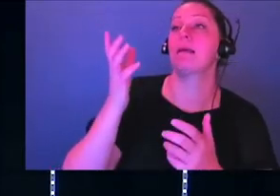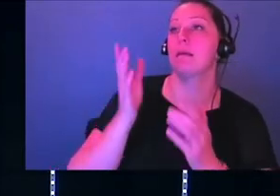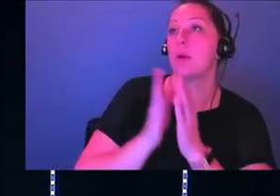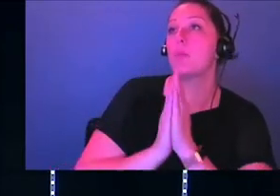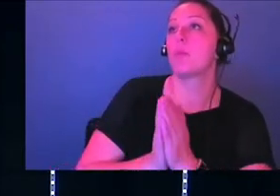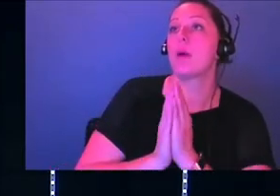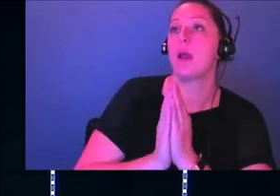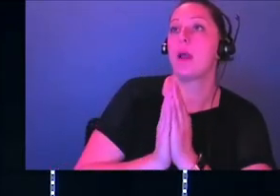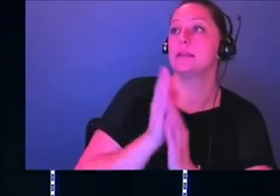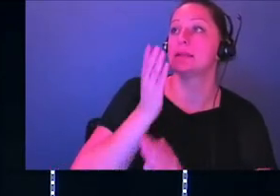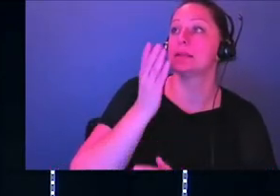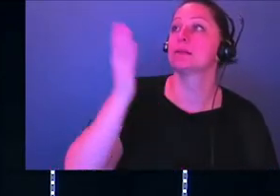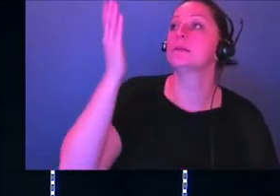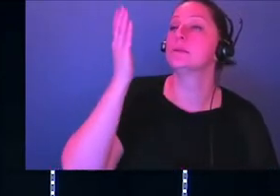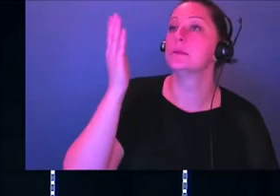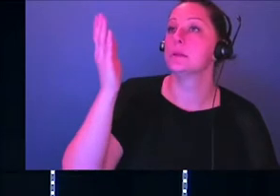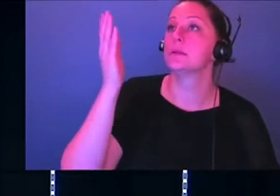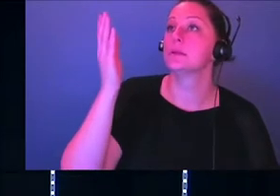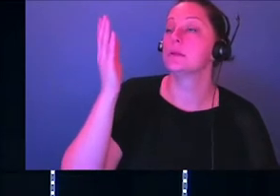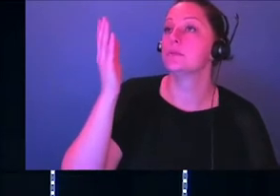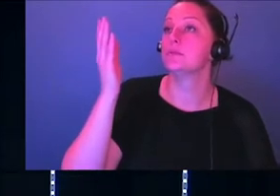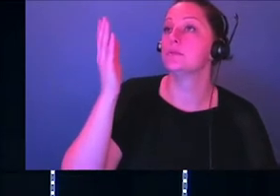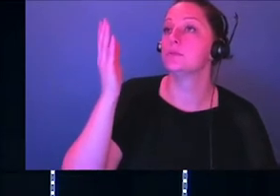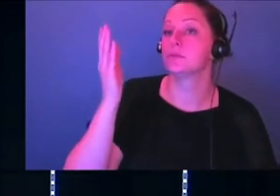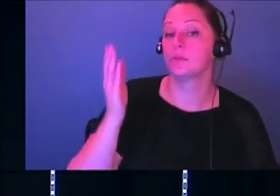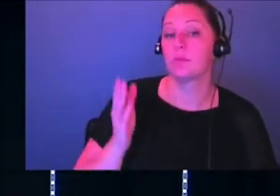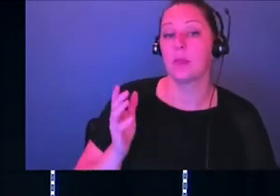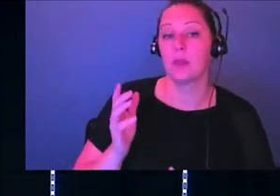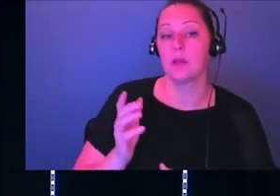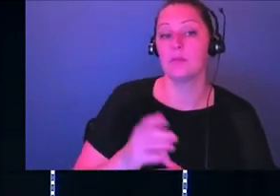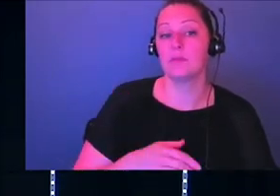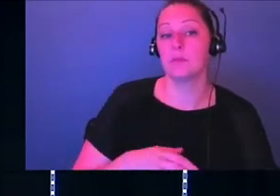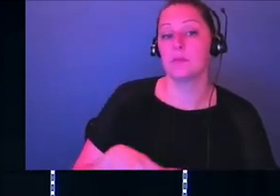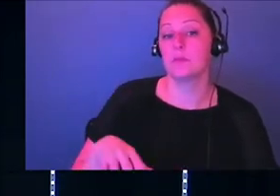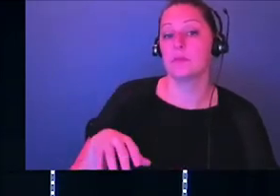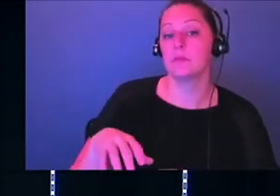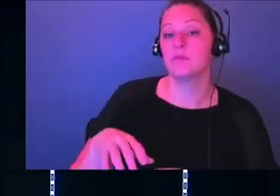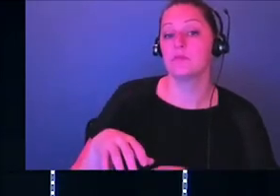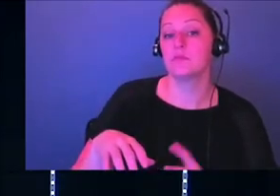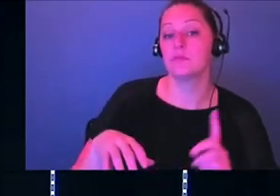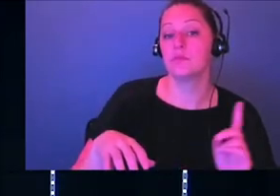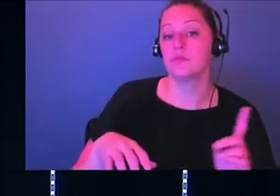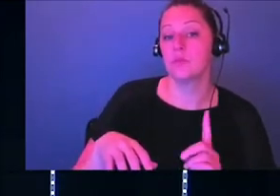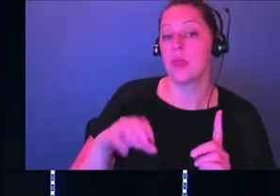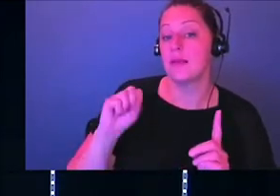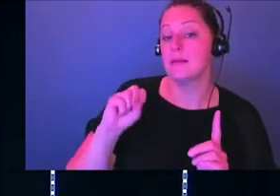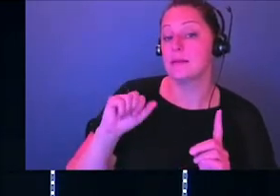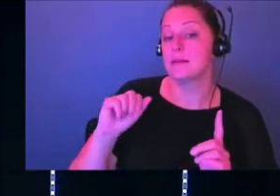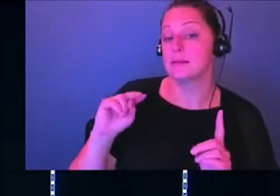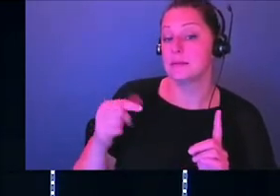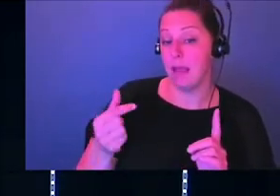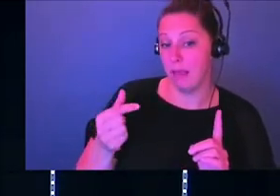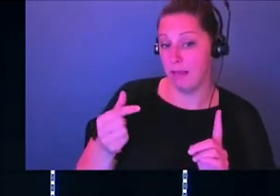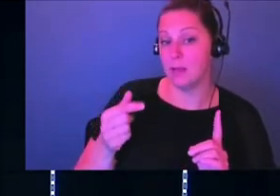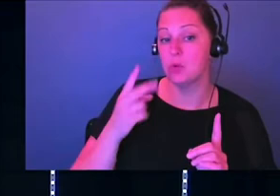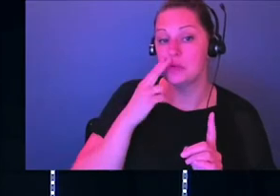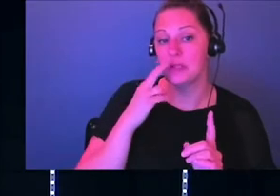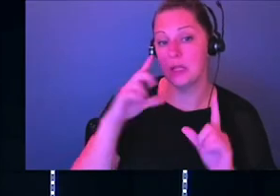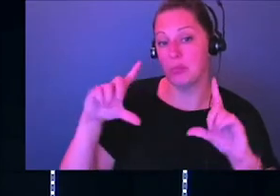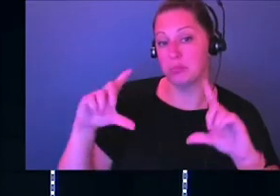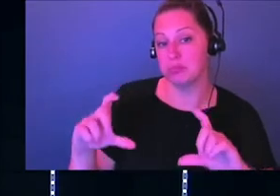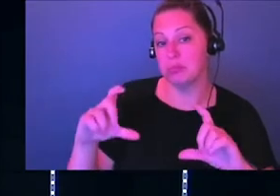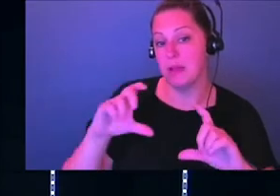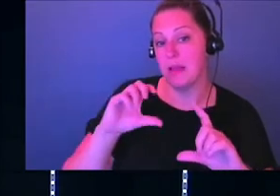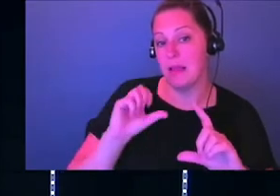tehillah. They sang these songs to God. And that first word sang is actually the word shir, the Hebrew translation shir, or shir, which is